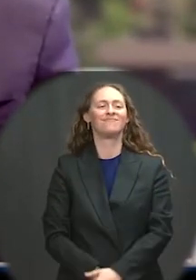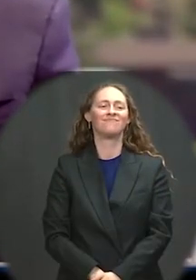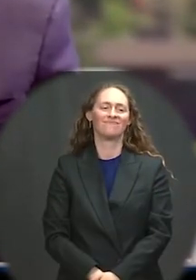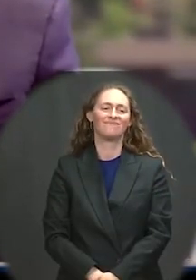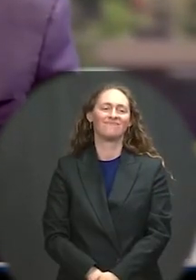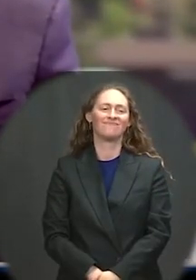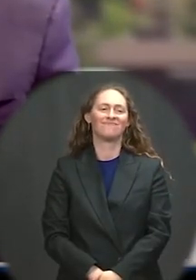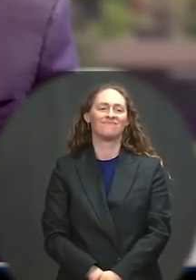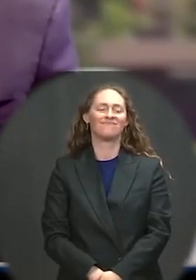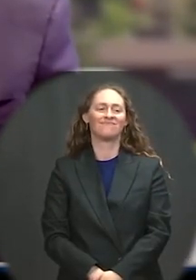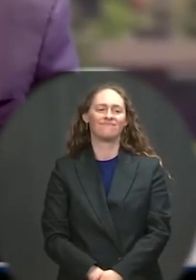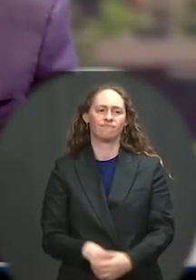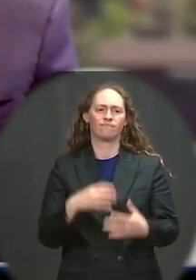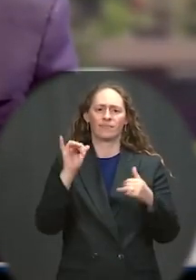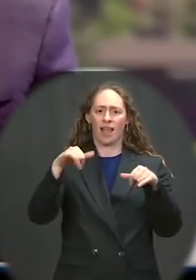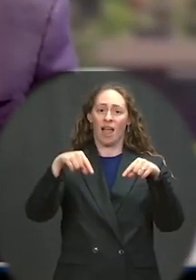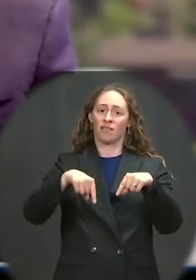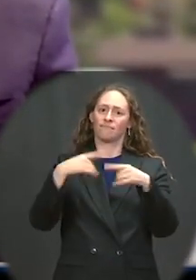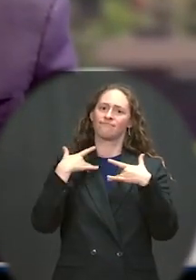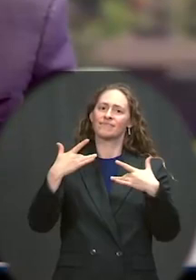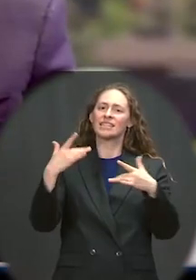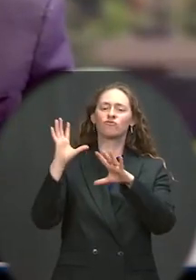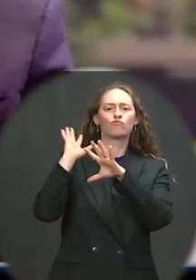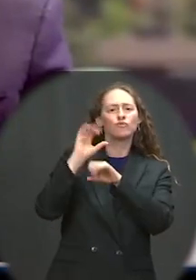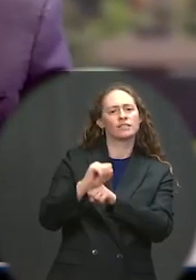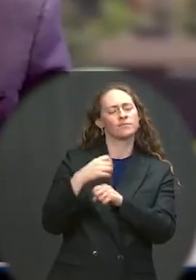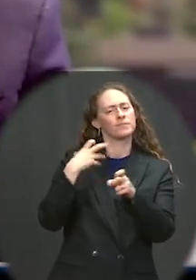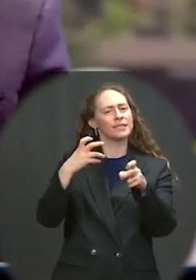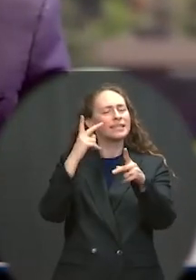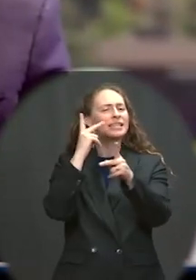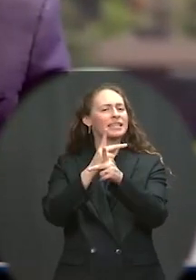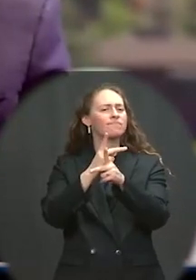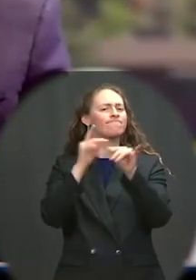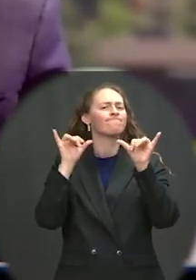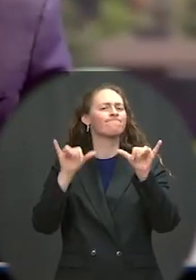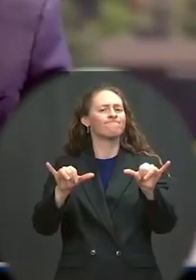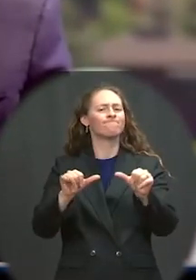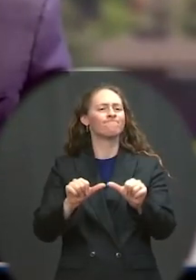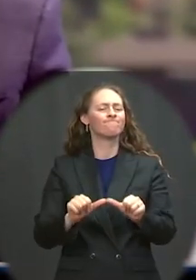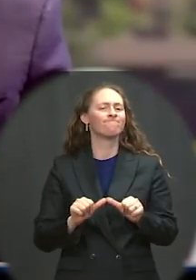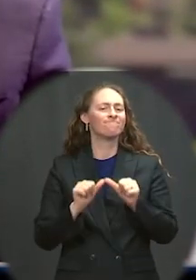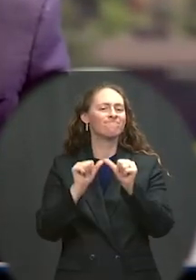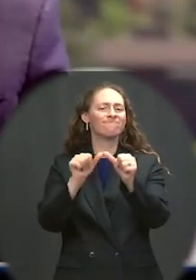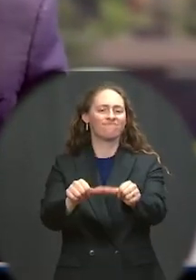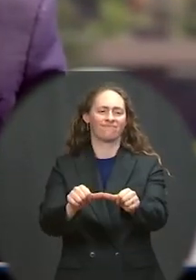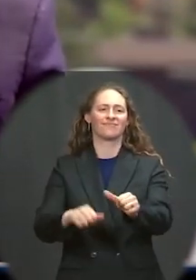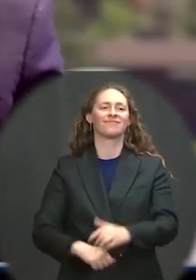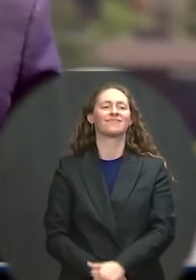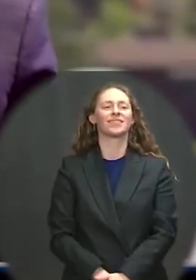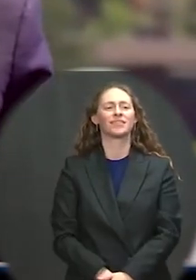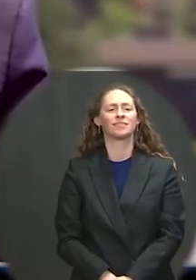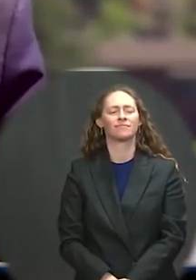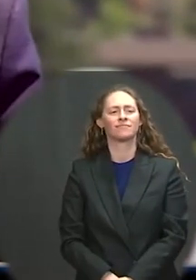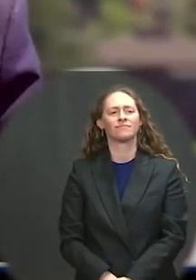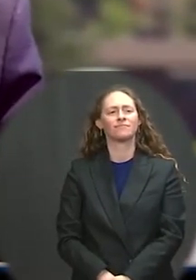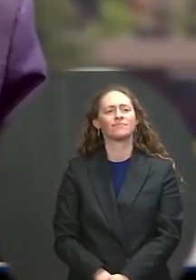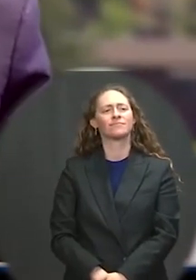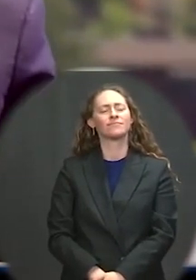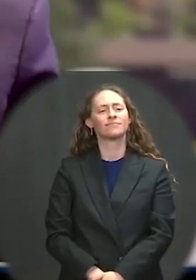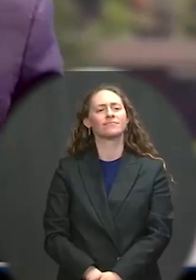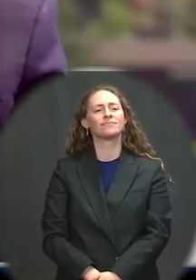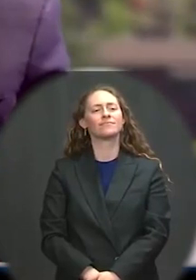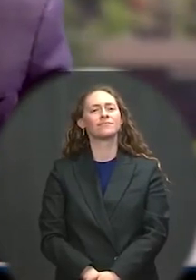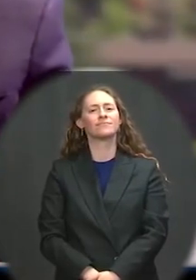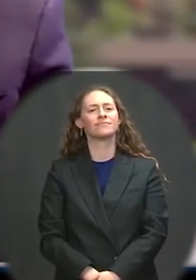that — and here goes. I hereby absolve all those serving restrictions of minor